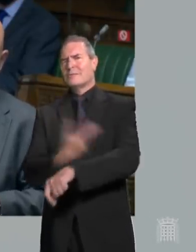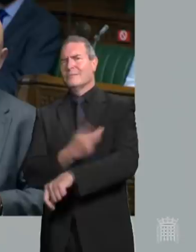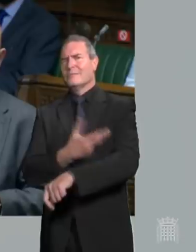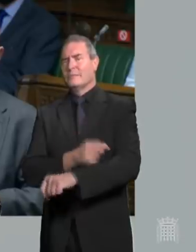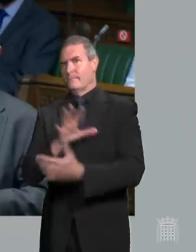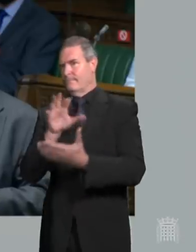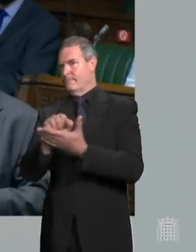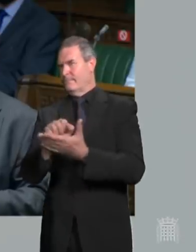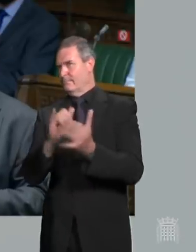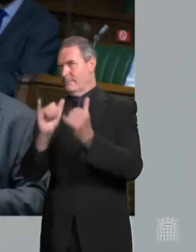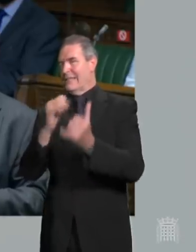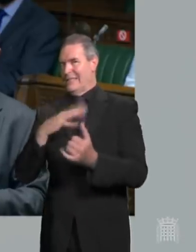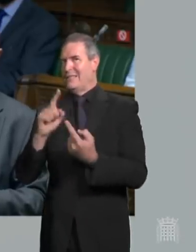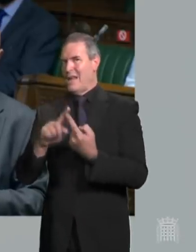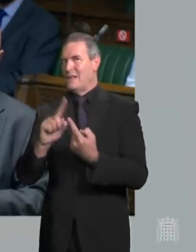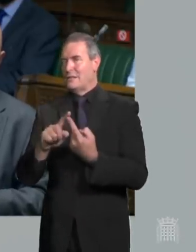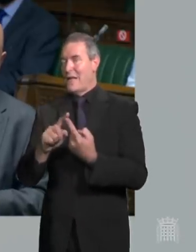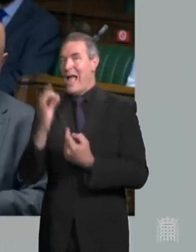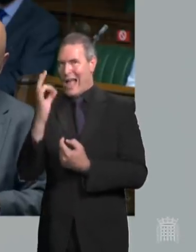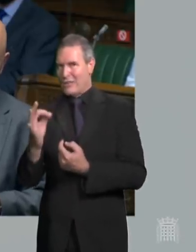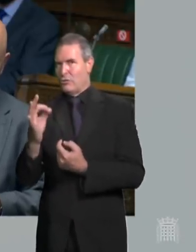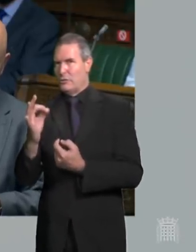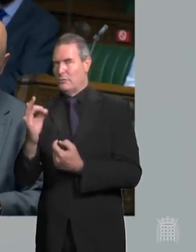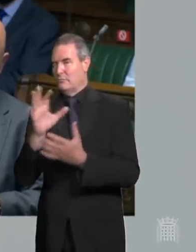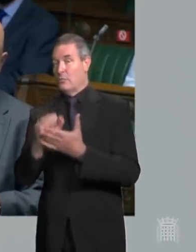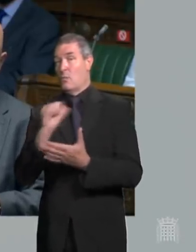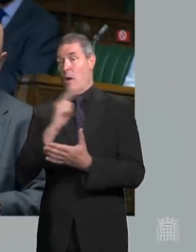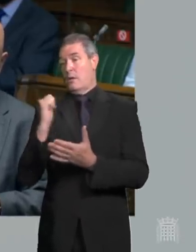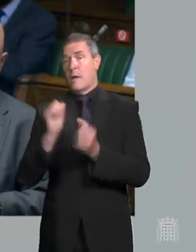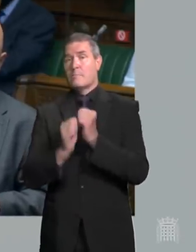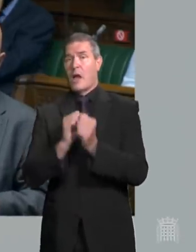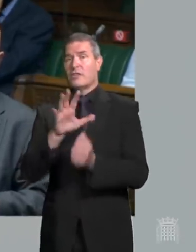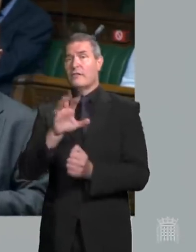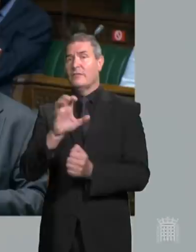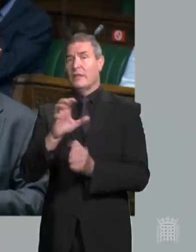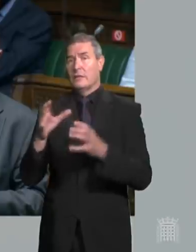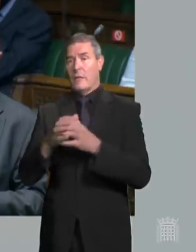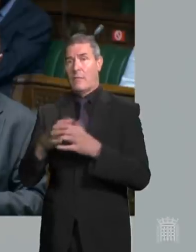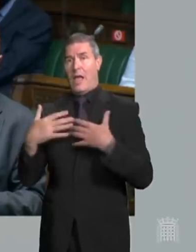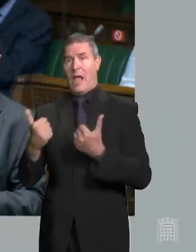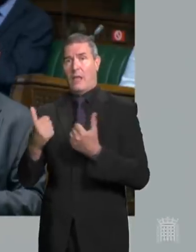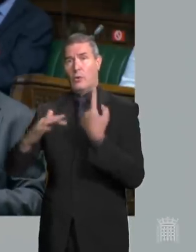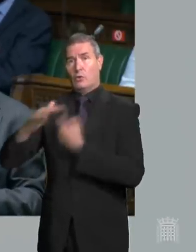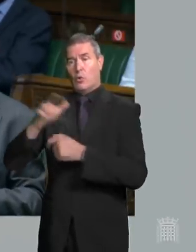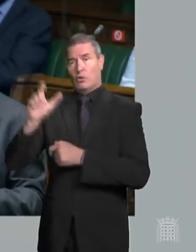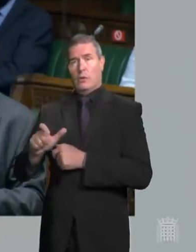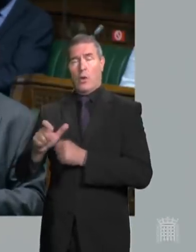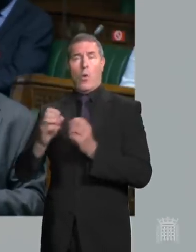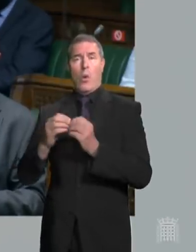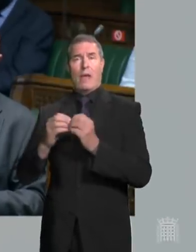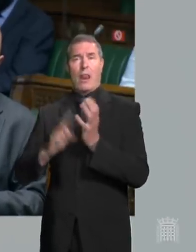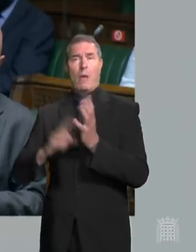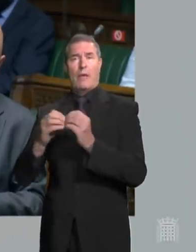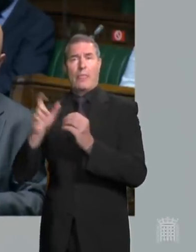really important as well. It's equally as important. And on the 15th of March, the Department of Health and Social Care Minister, Lord Bethel, on Twitter